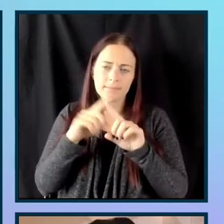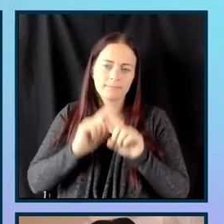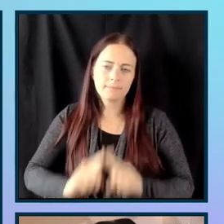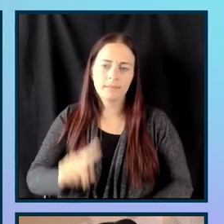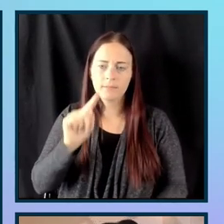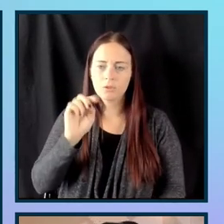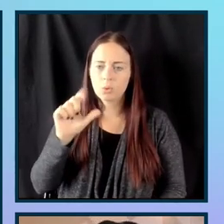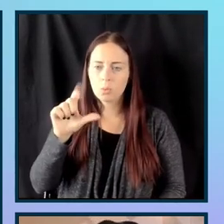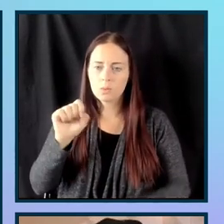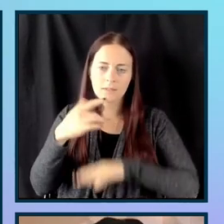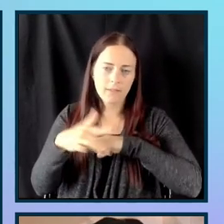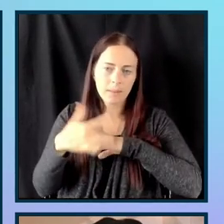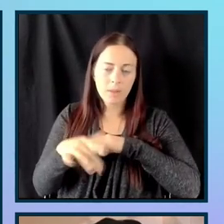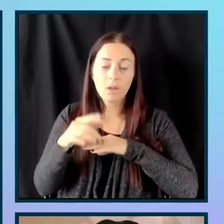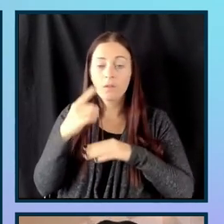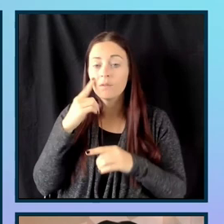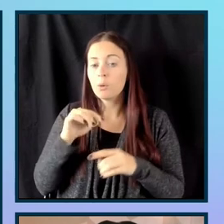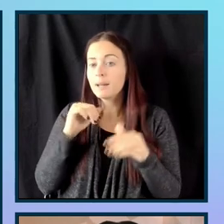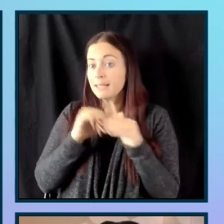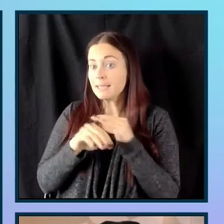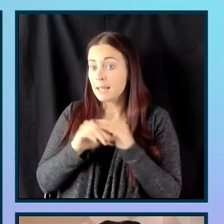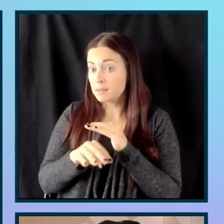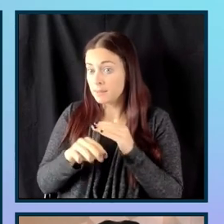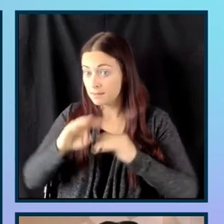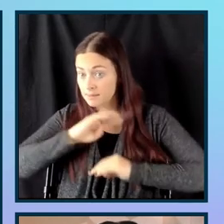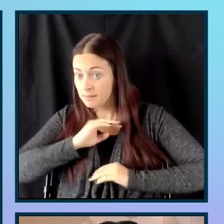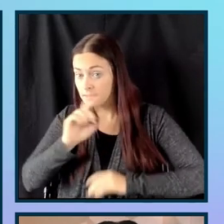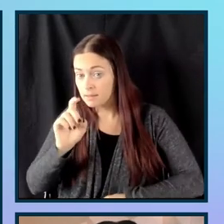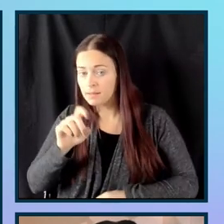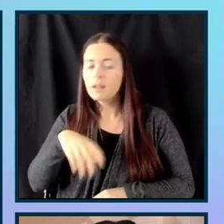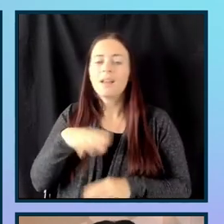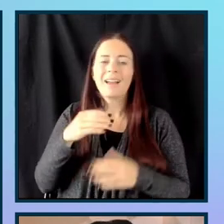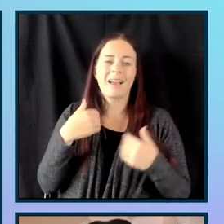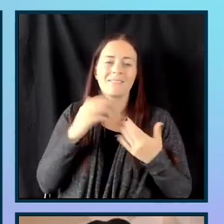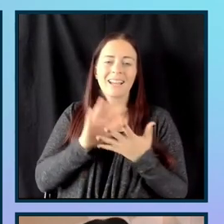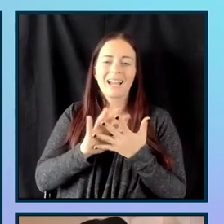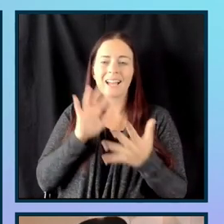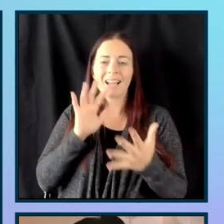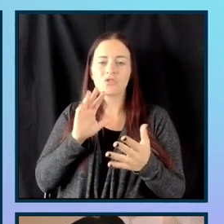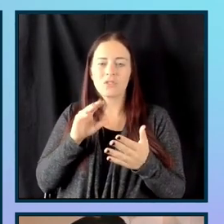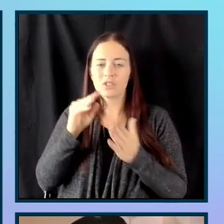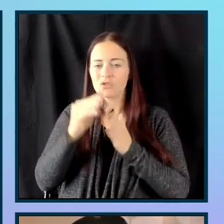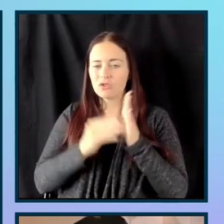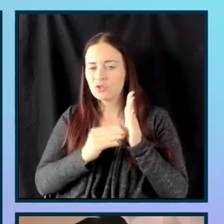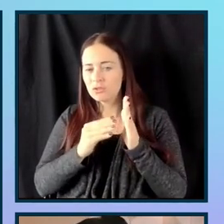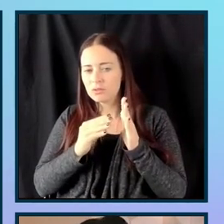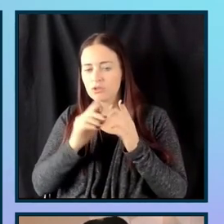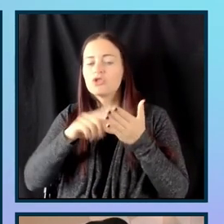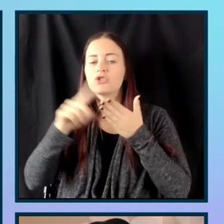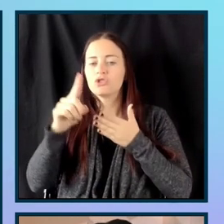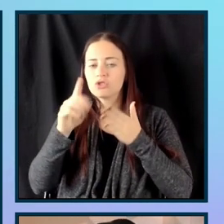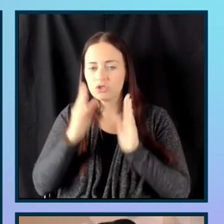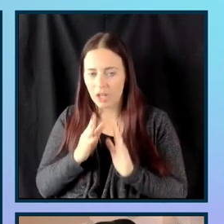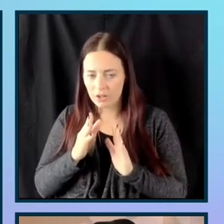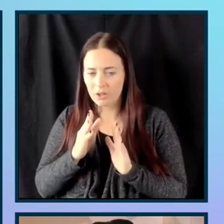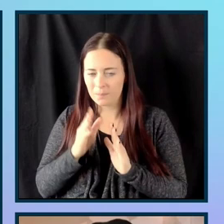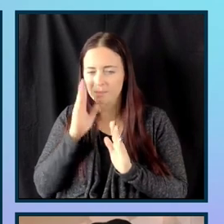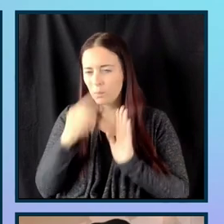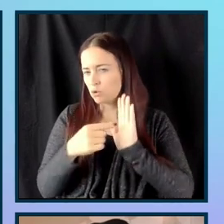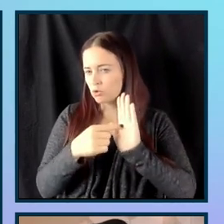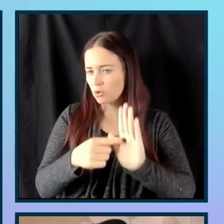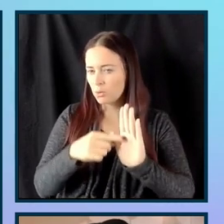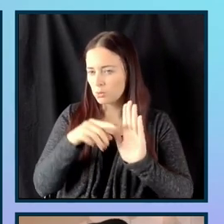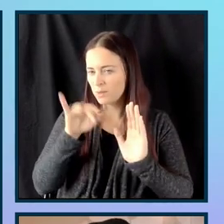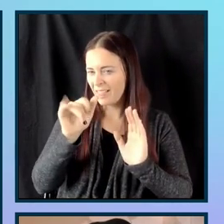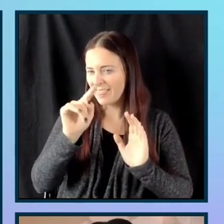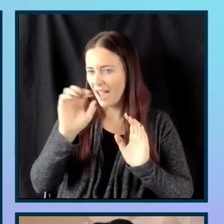accessible. But my favorite tool to use is WebAims Color Contrast Checker. So I'm going to go ahead and open that up and show you, kind of walk you through how to use this